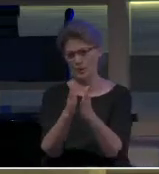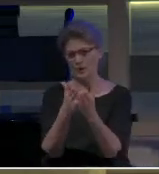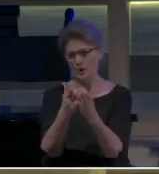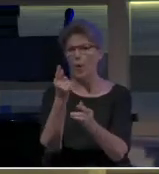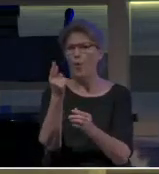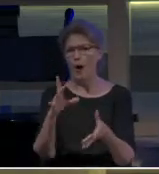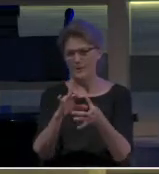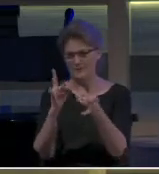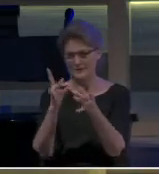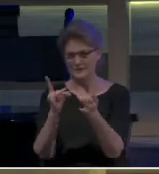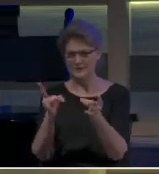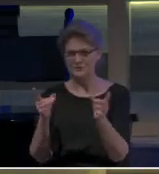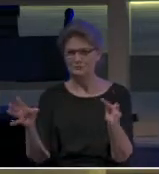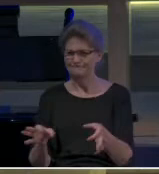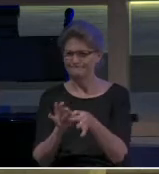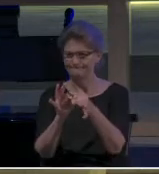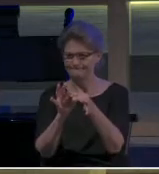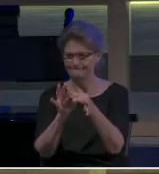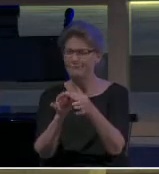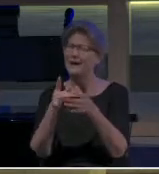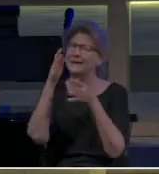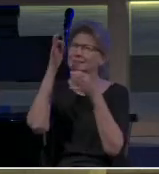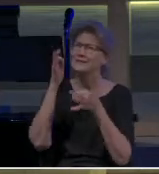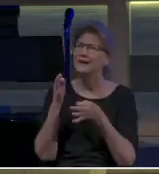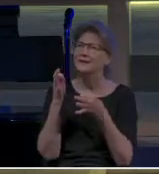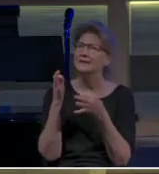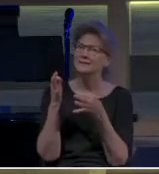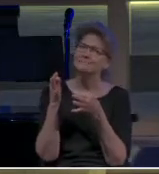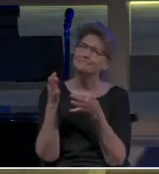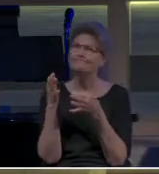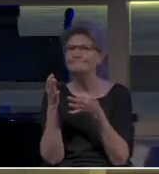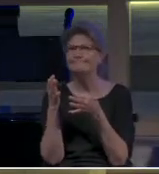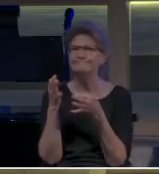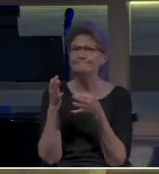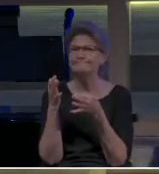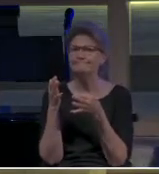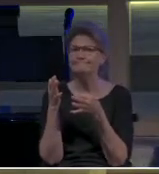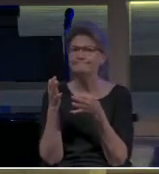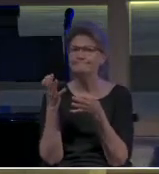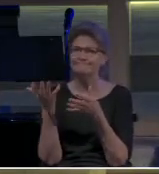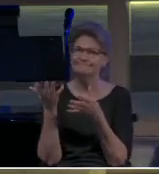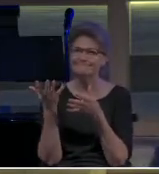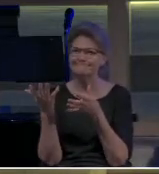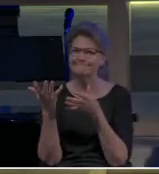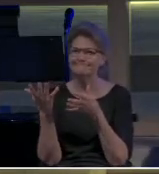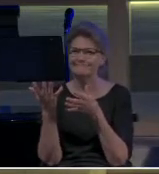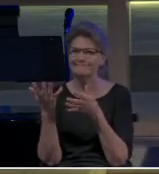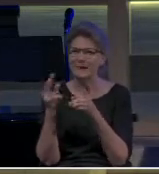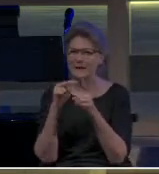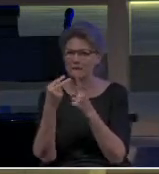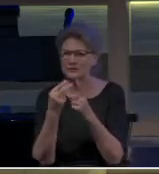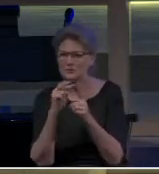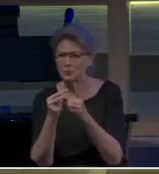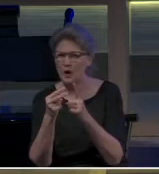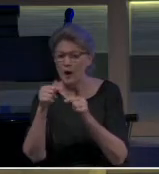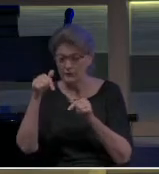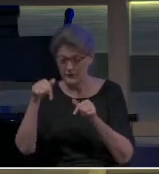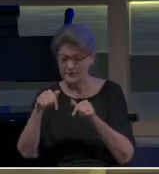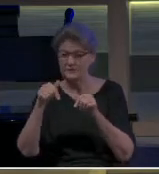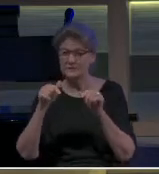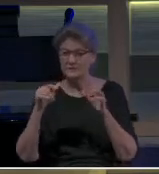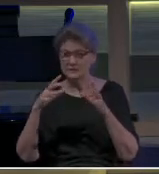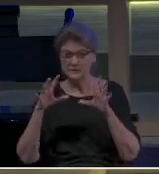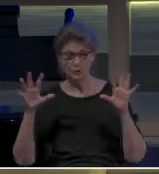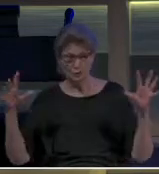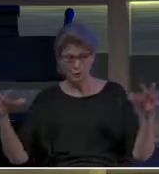But I decided that in light of where our congregation is at